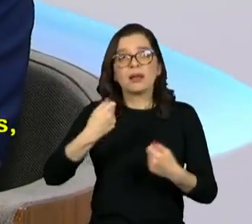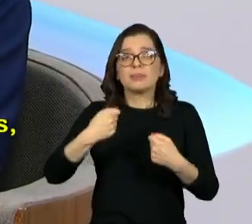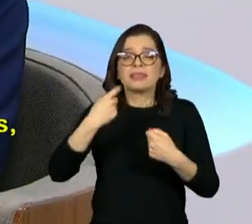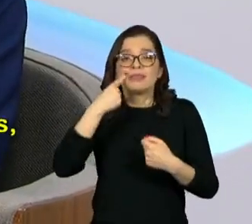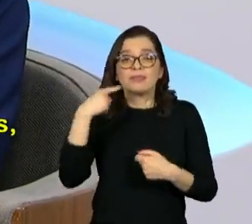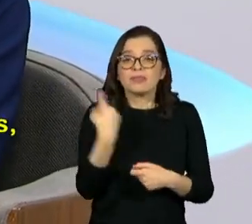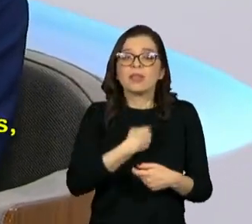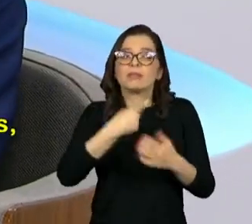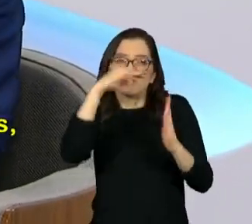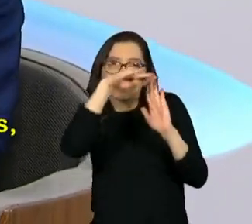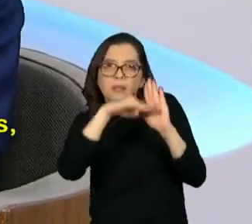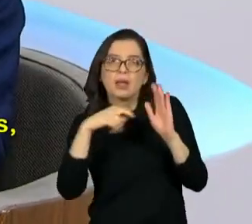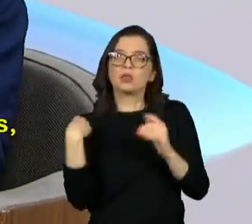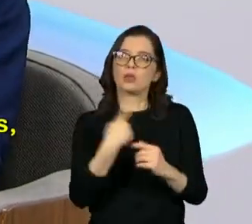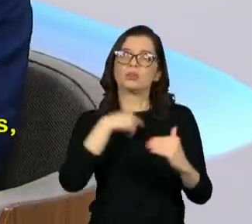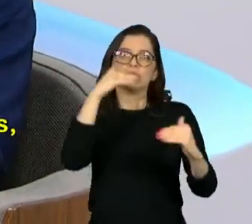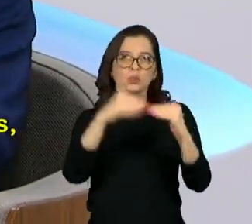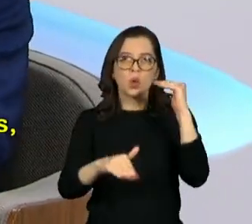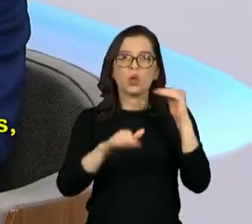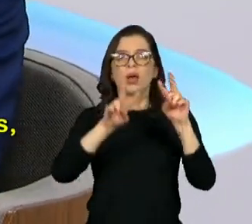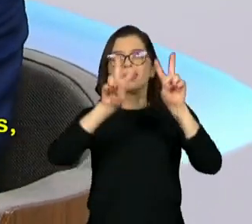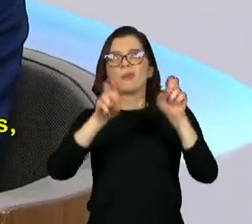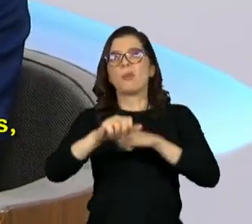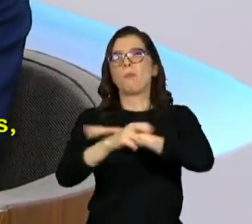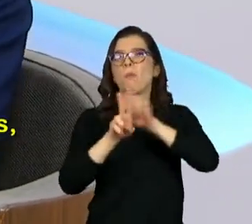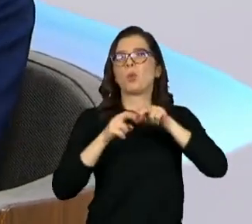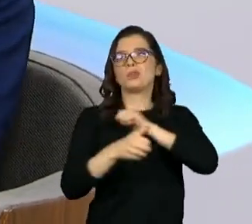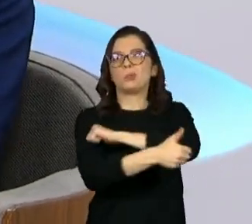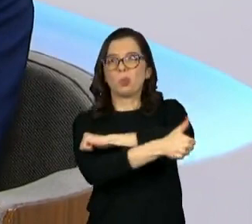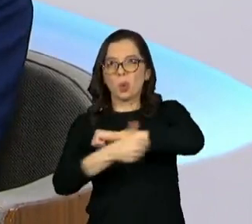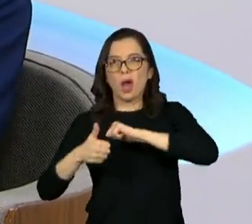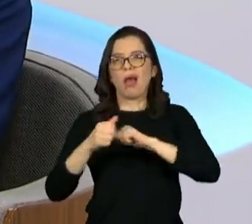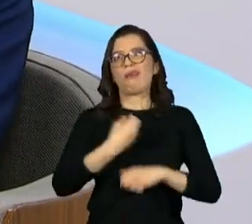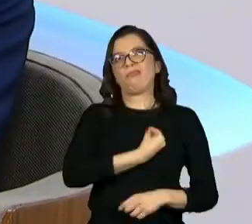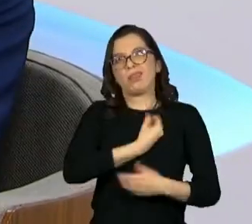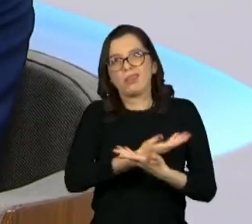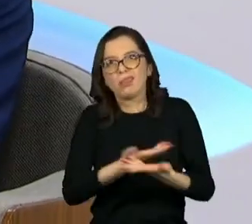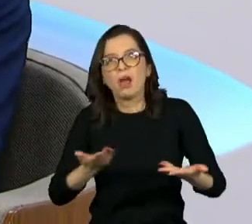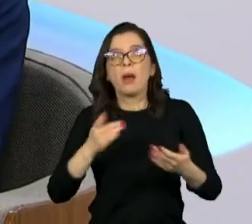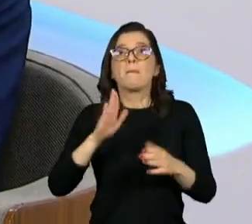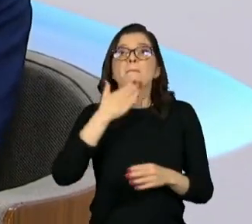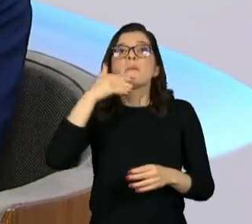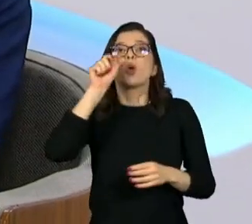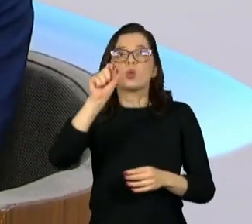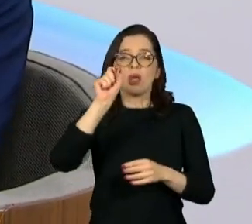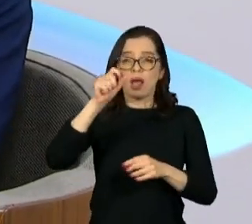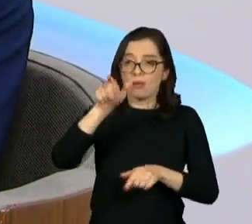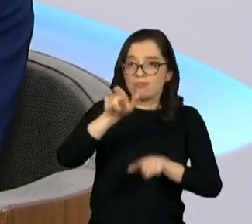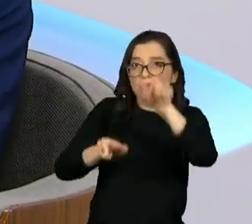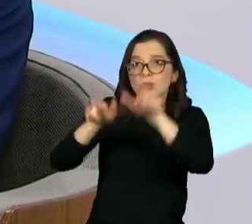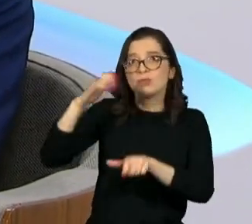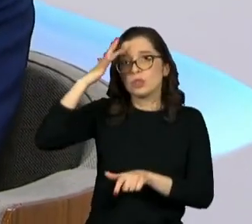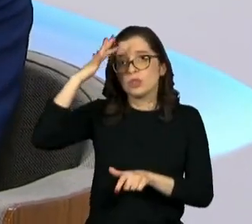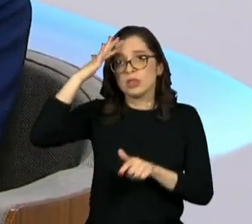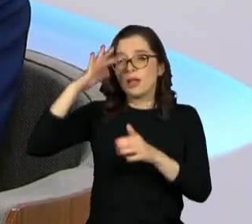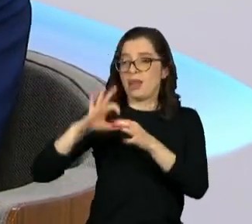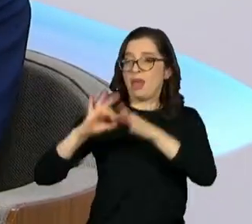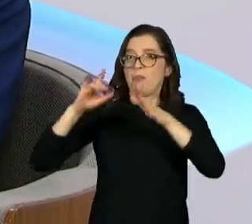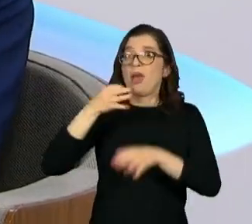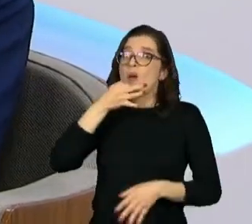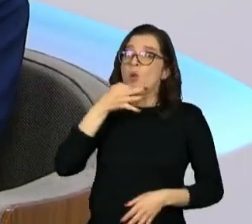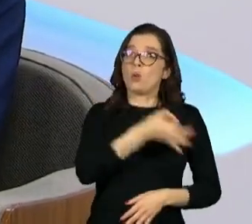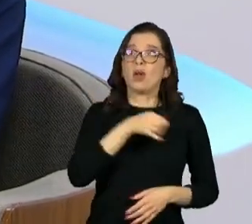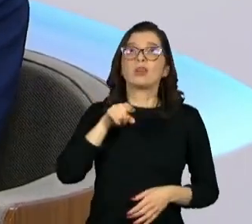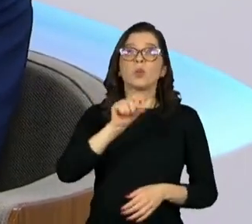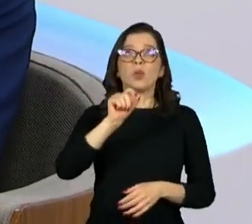we disagree about moral questions about the good life. So, wouldn't it be better, many argue, many liberal philosophers